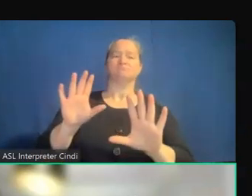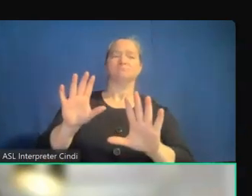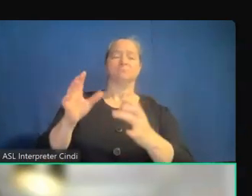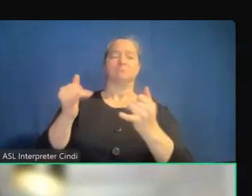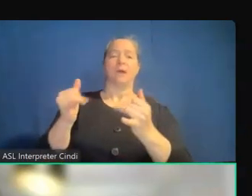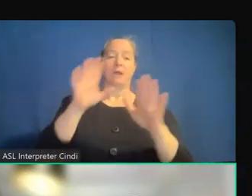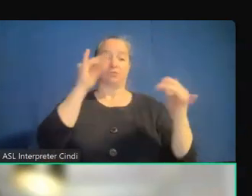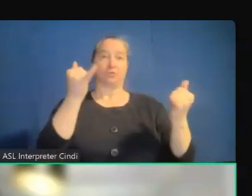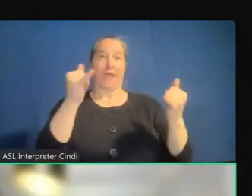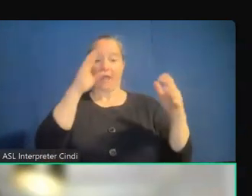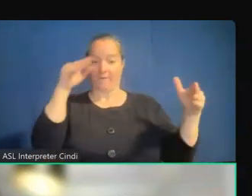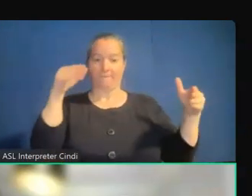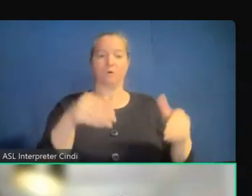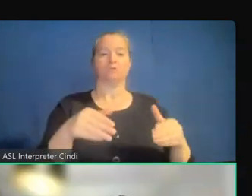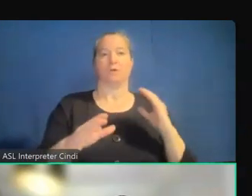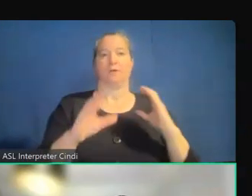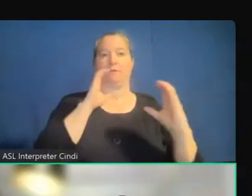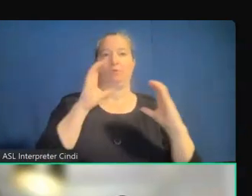for people with disabilities.